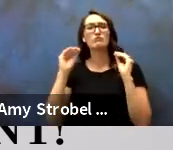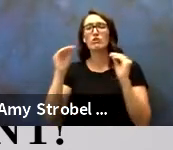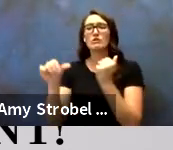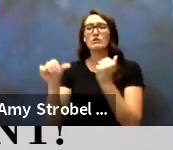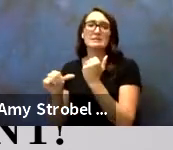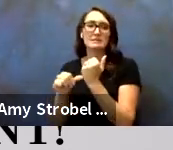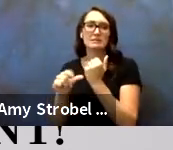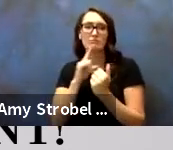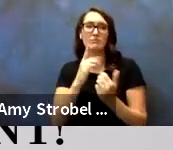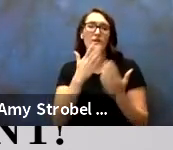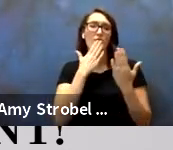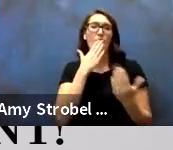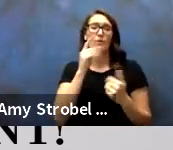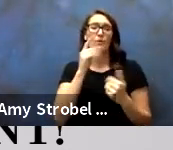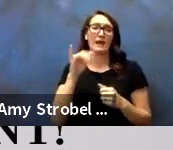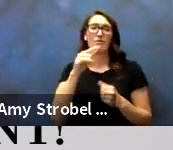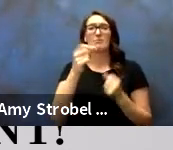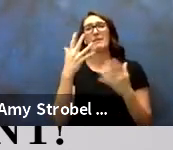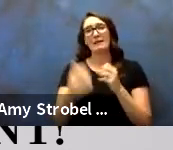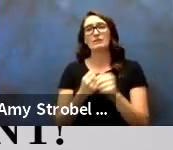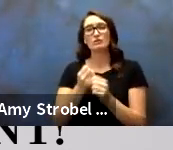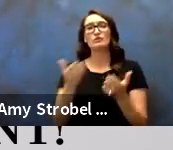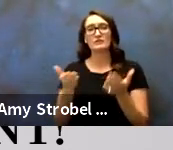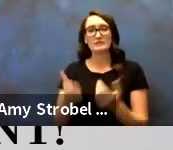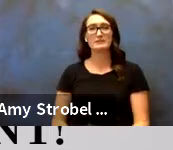Thank you, Terry, for your years of service.